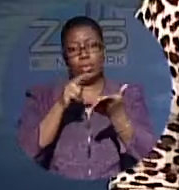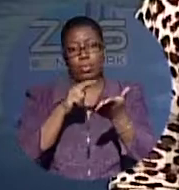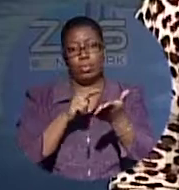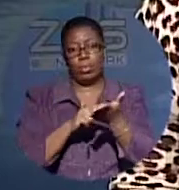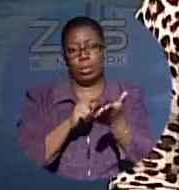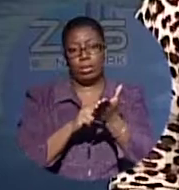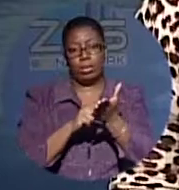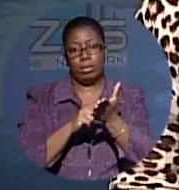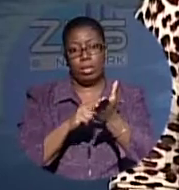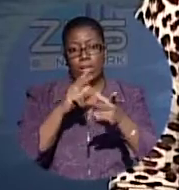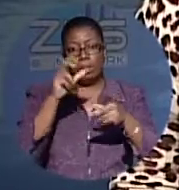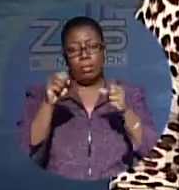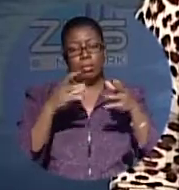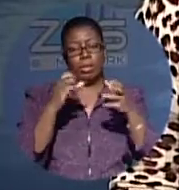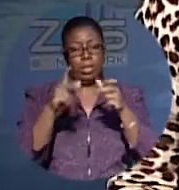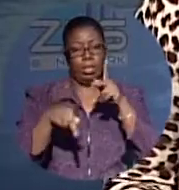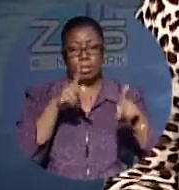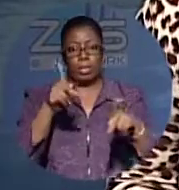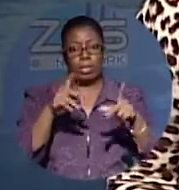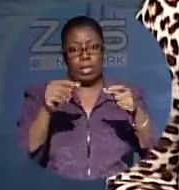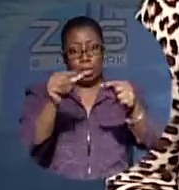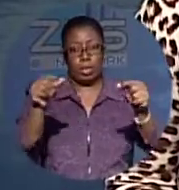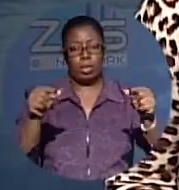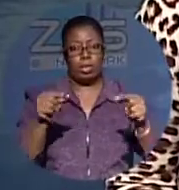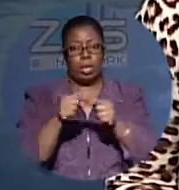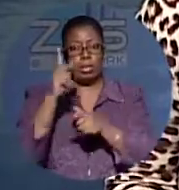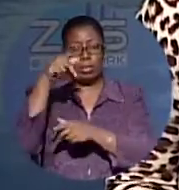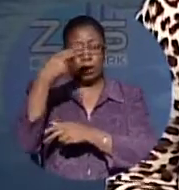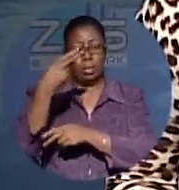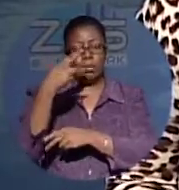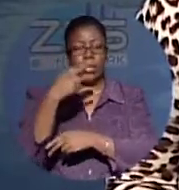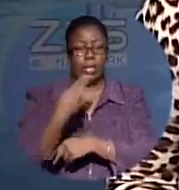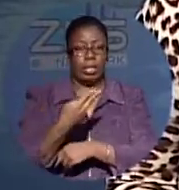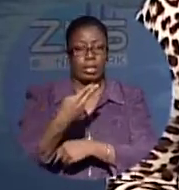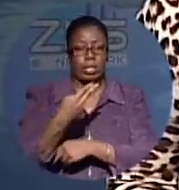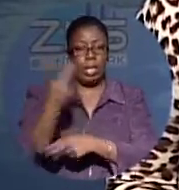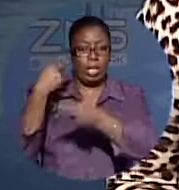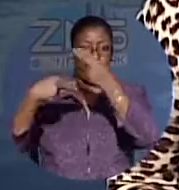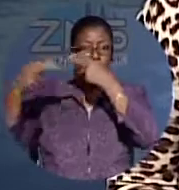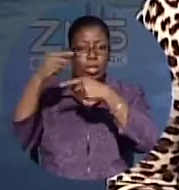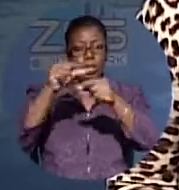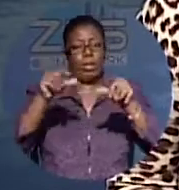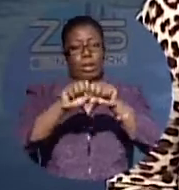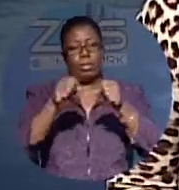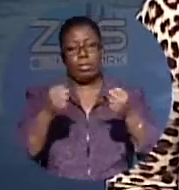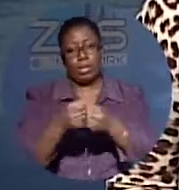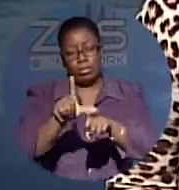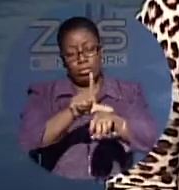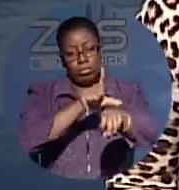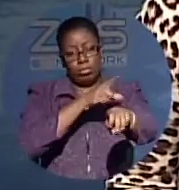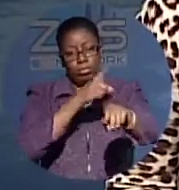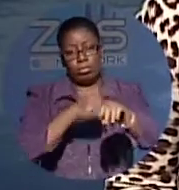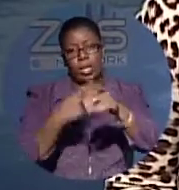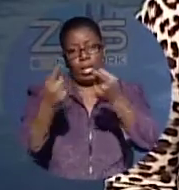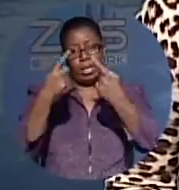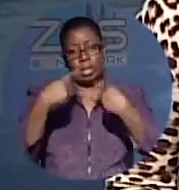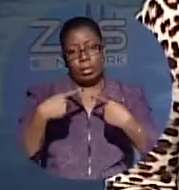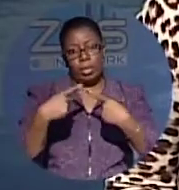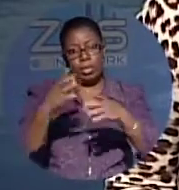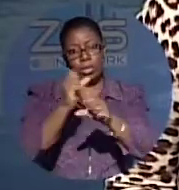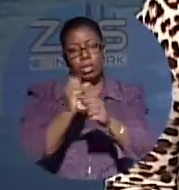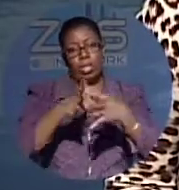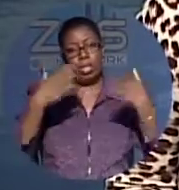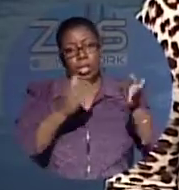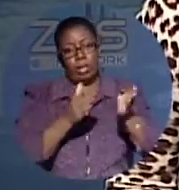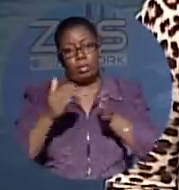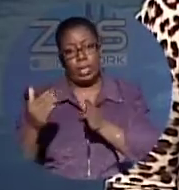Scores gathered at the grounds of the Princess Margaret Hospital to witness the historic groundbreaking. It's been a long time coming and it took lots